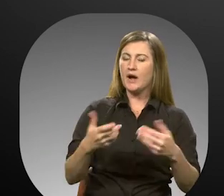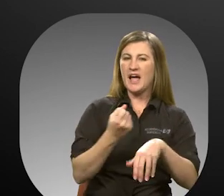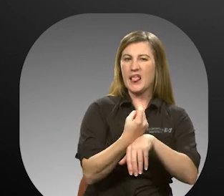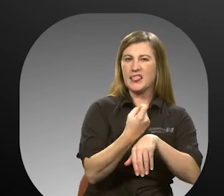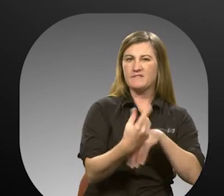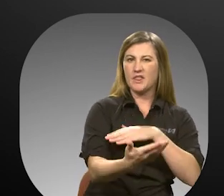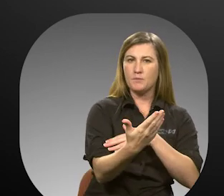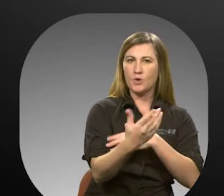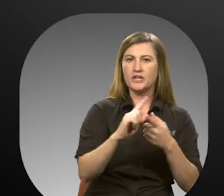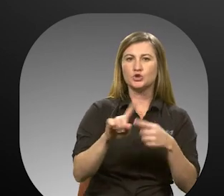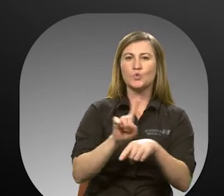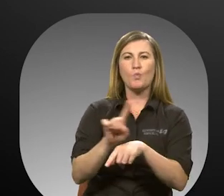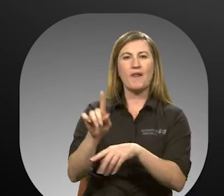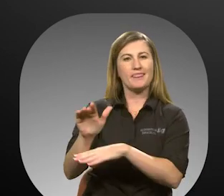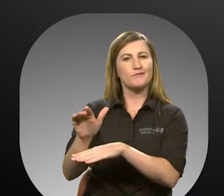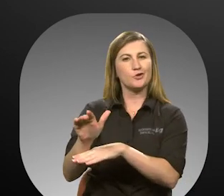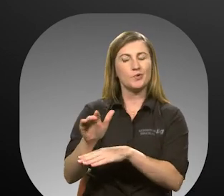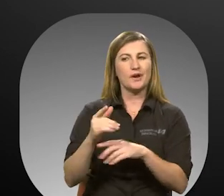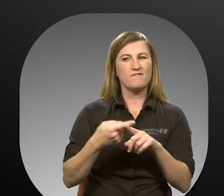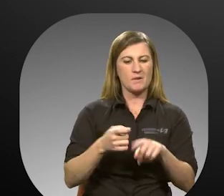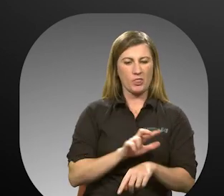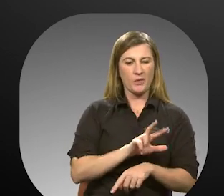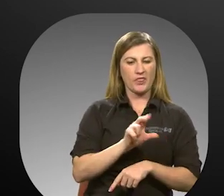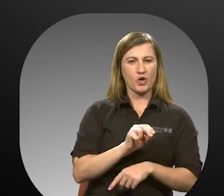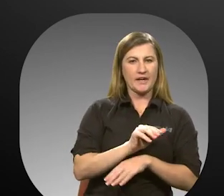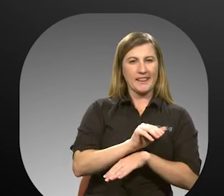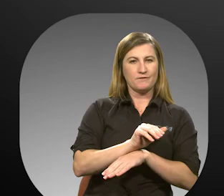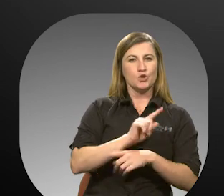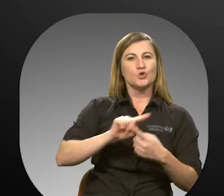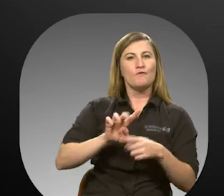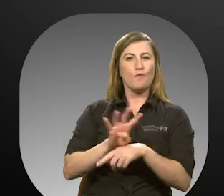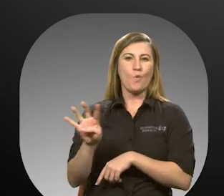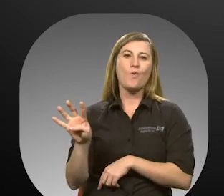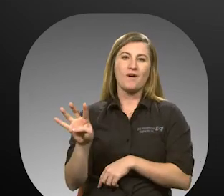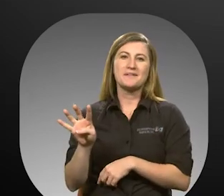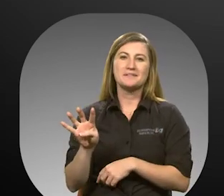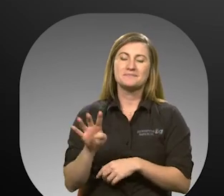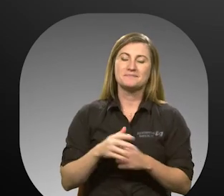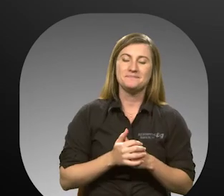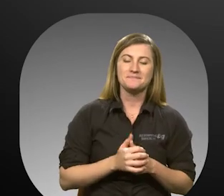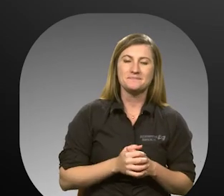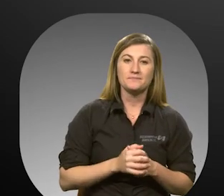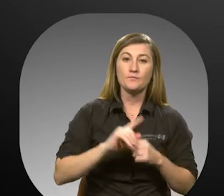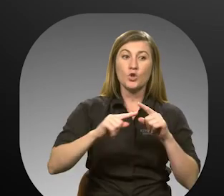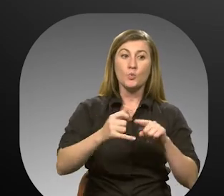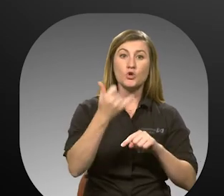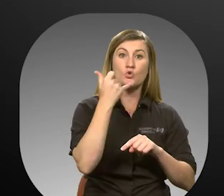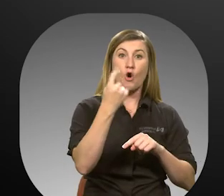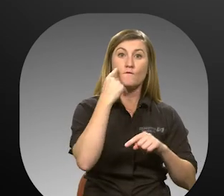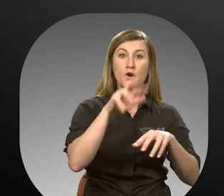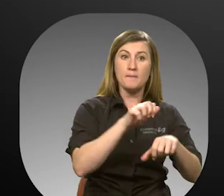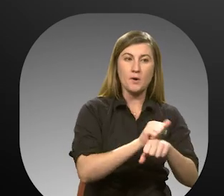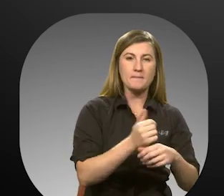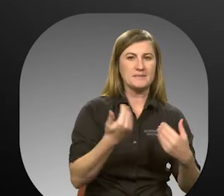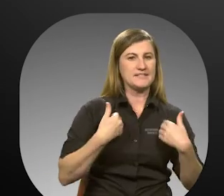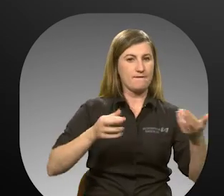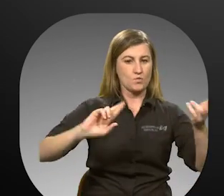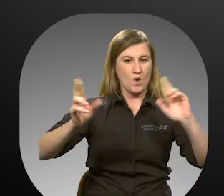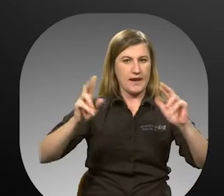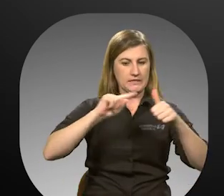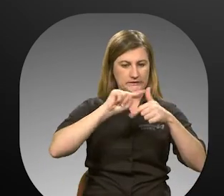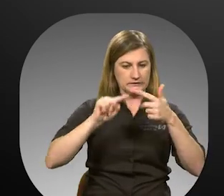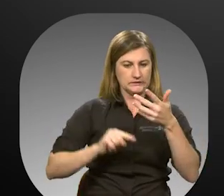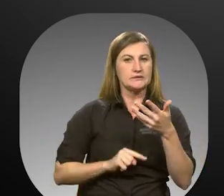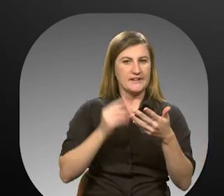11am to 1pm and from 3.30pm to 4pm. When you call for an appointment, please have the following